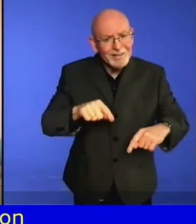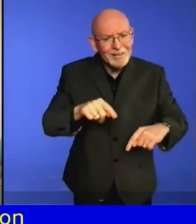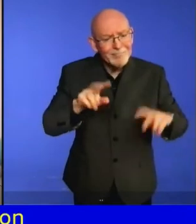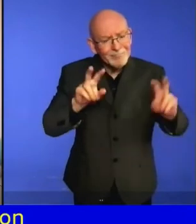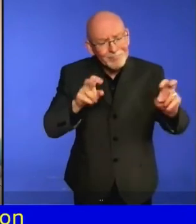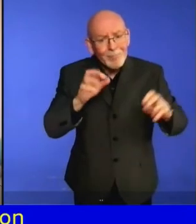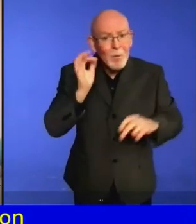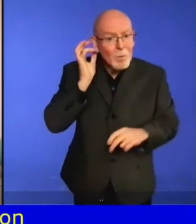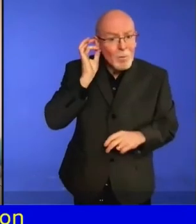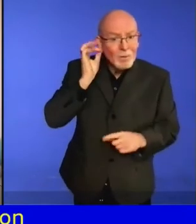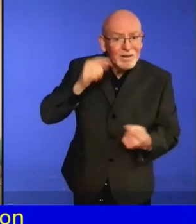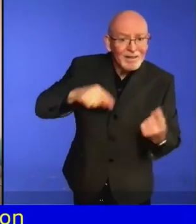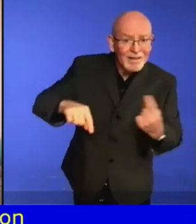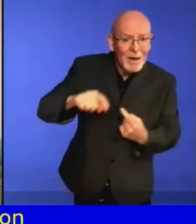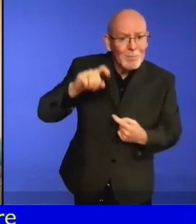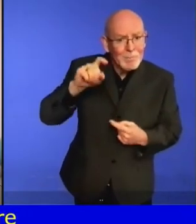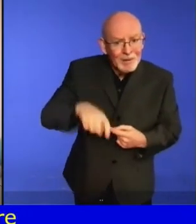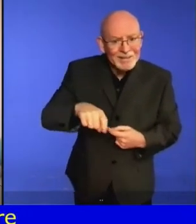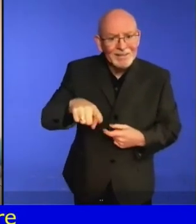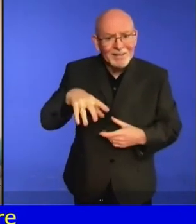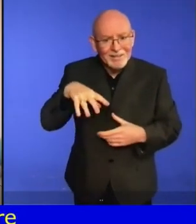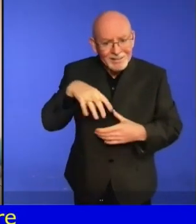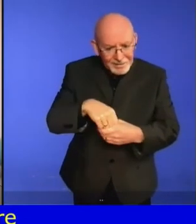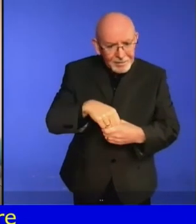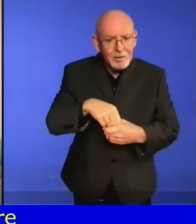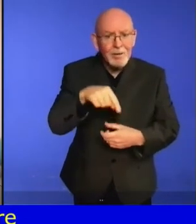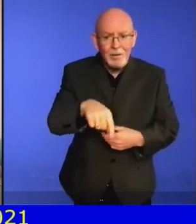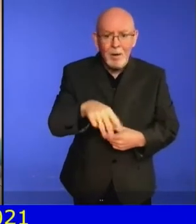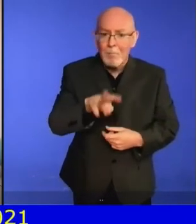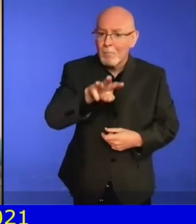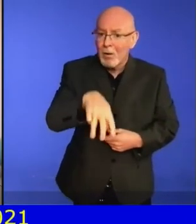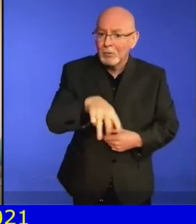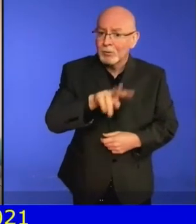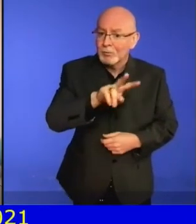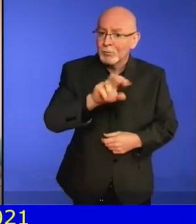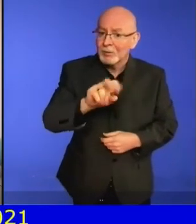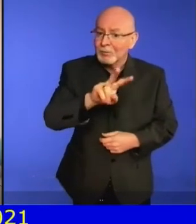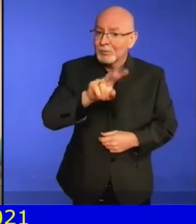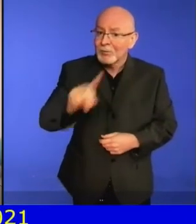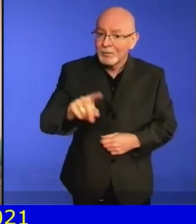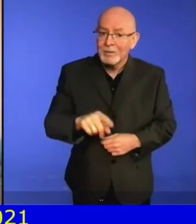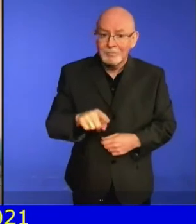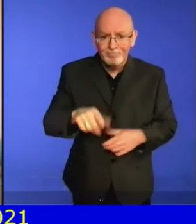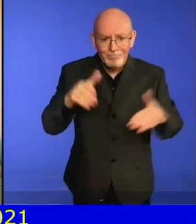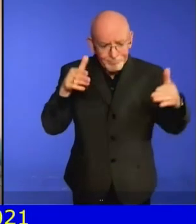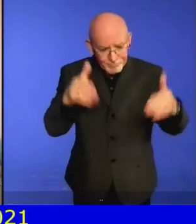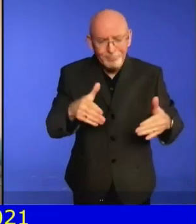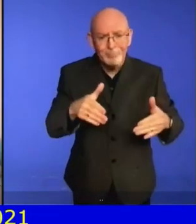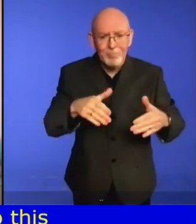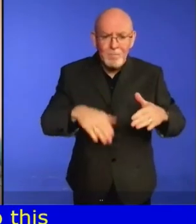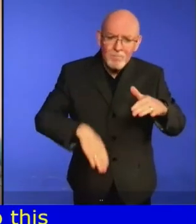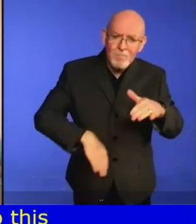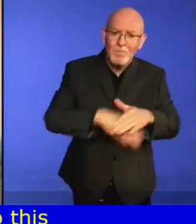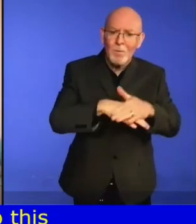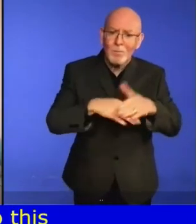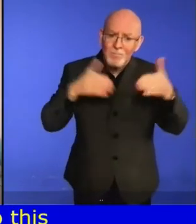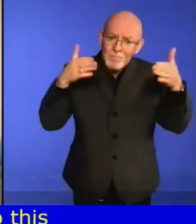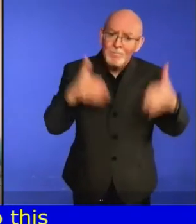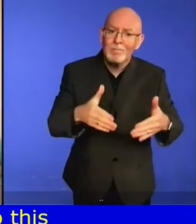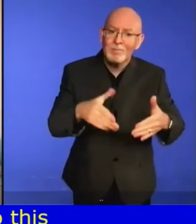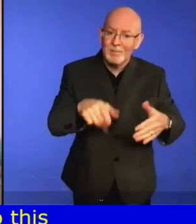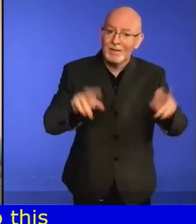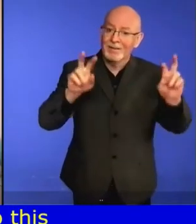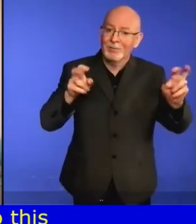well as the issue of the participation of women with disabilities in political and public life and realization of their